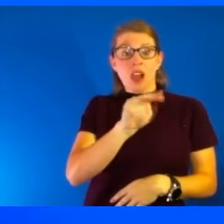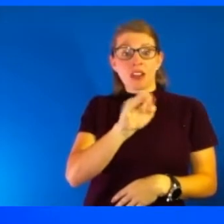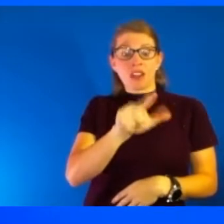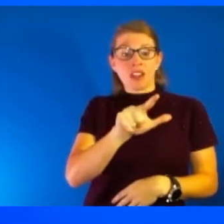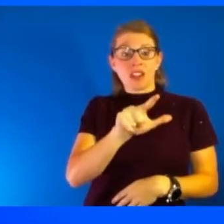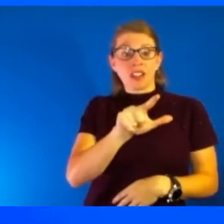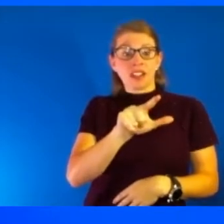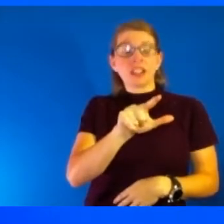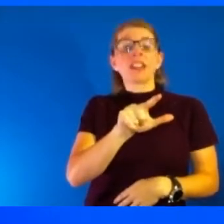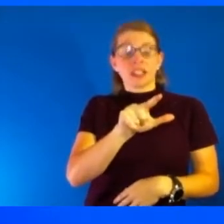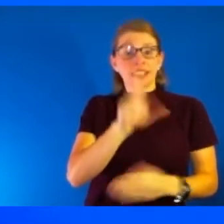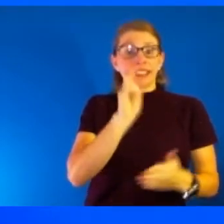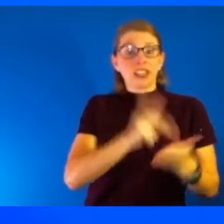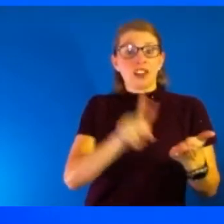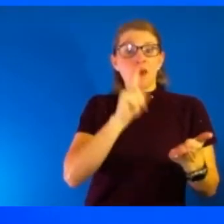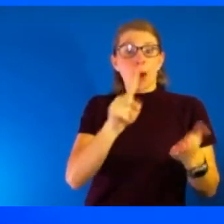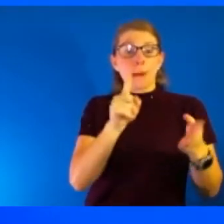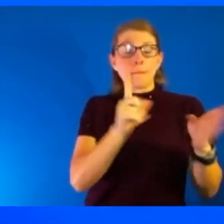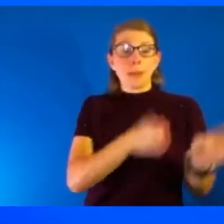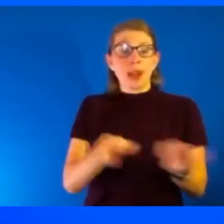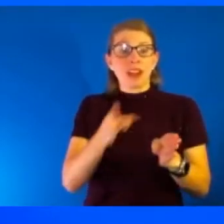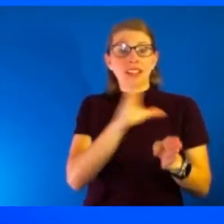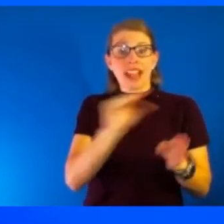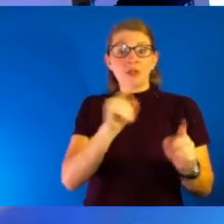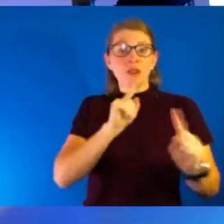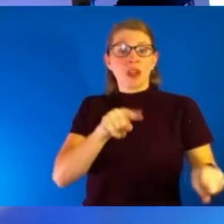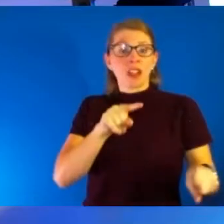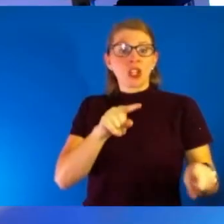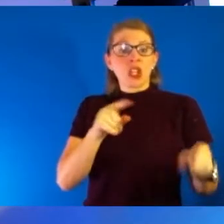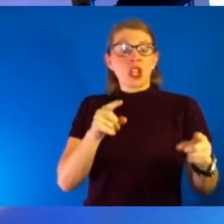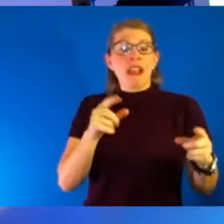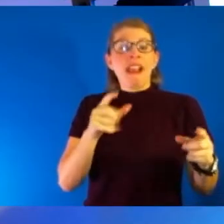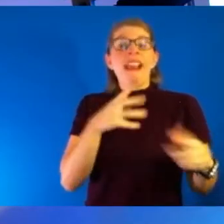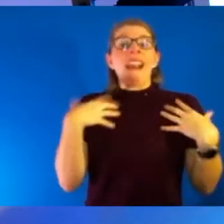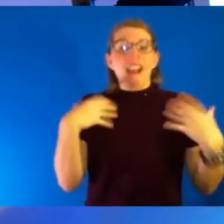Preparedness and Response, Health and Human Services. We're going to call